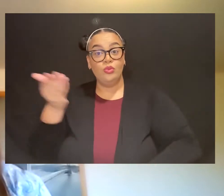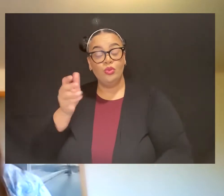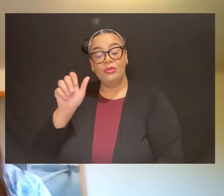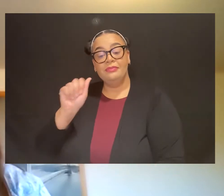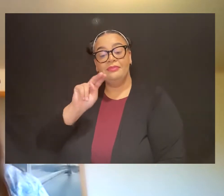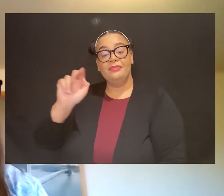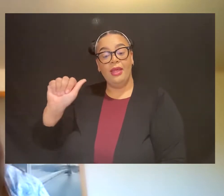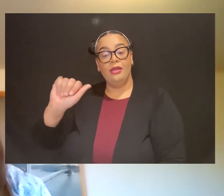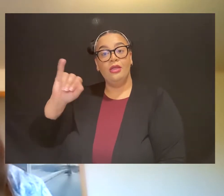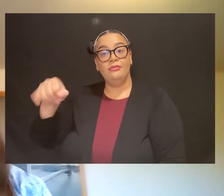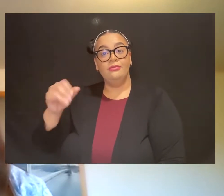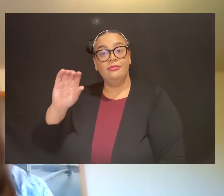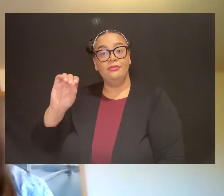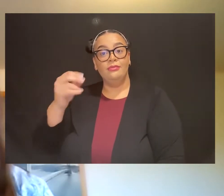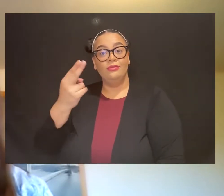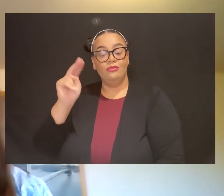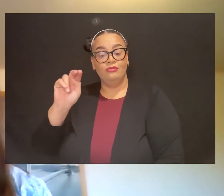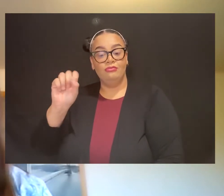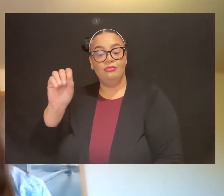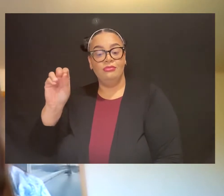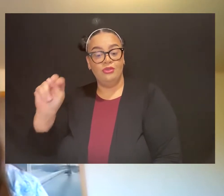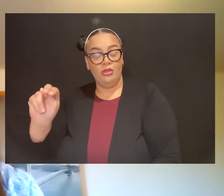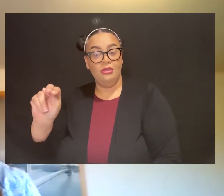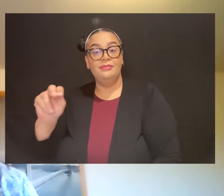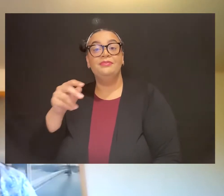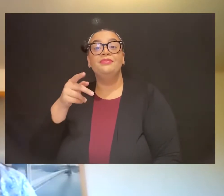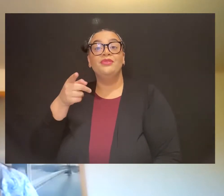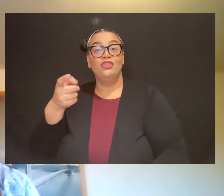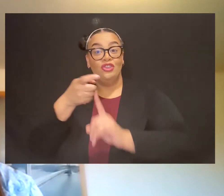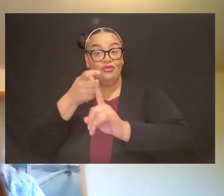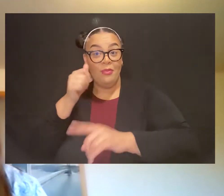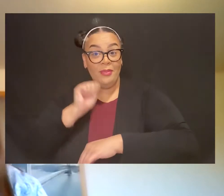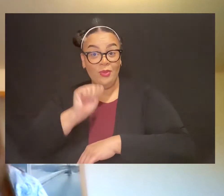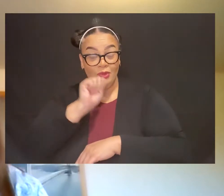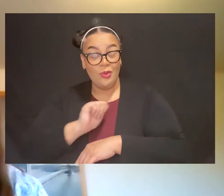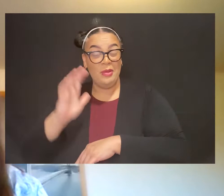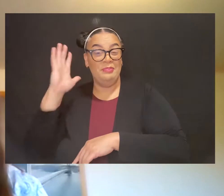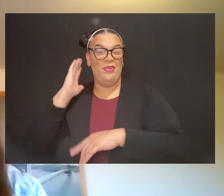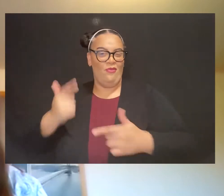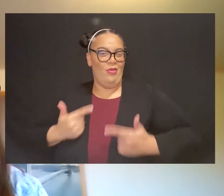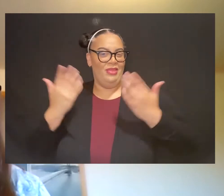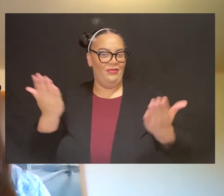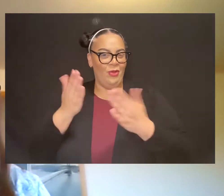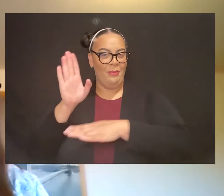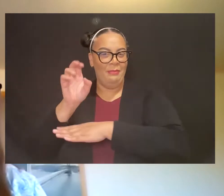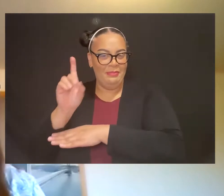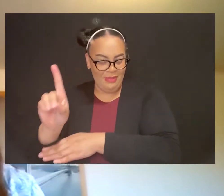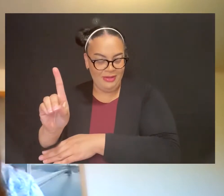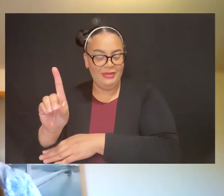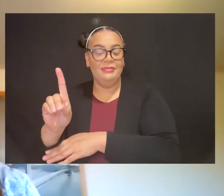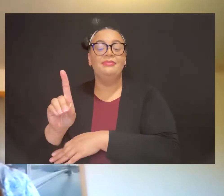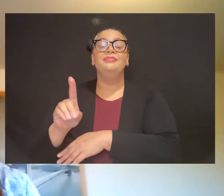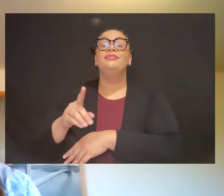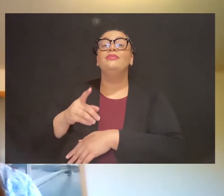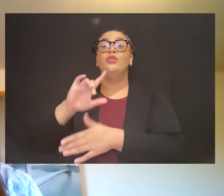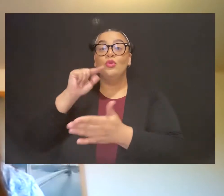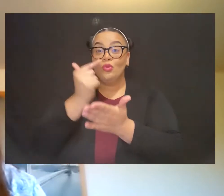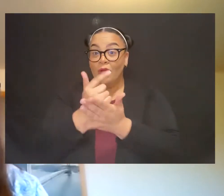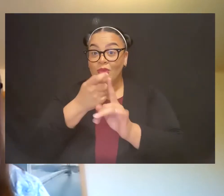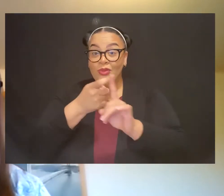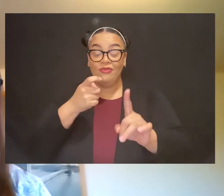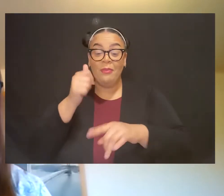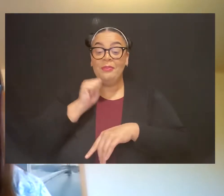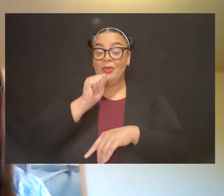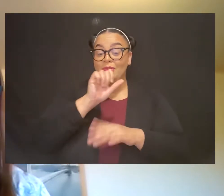like to introduce Anna Melendez Johnson. She is an Arizona native and a former Bendite, an Arizona State University